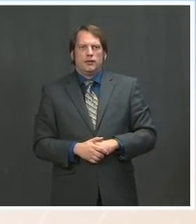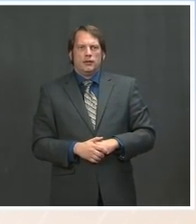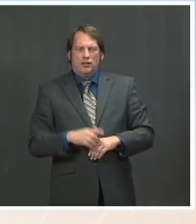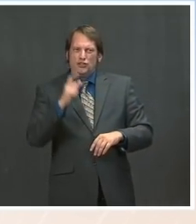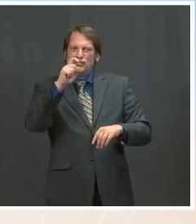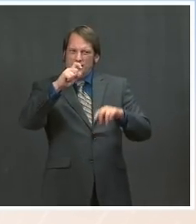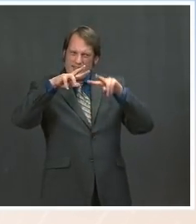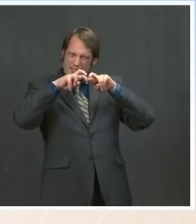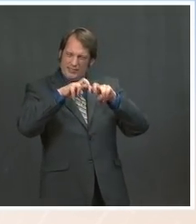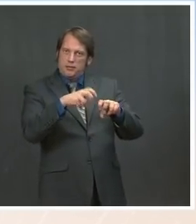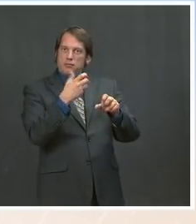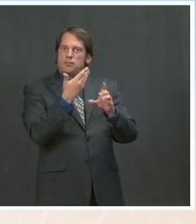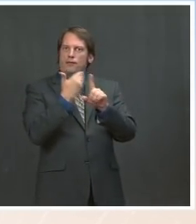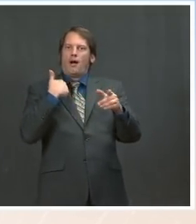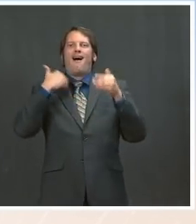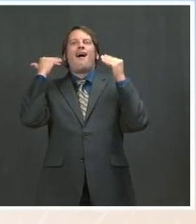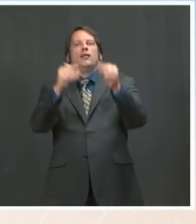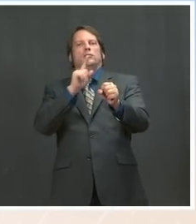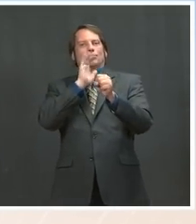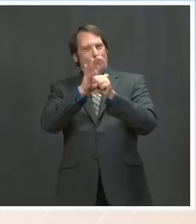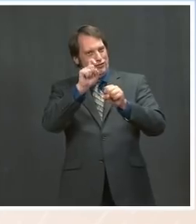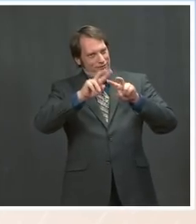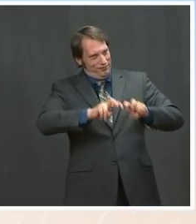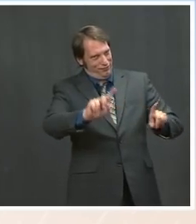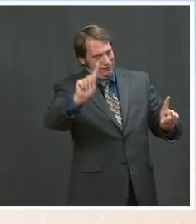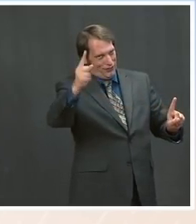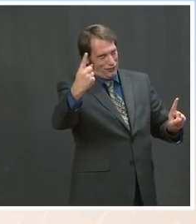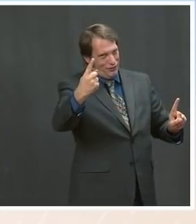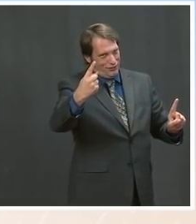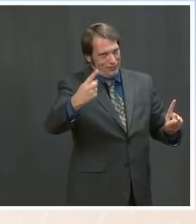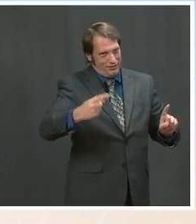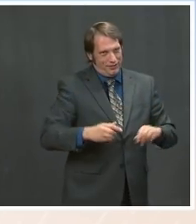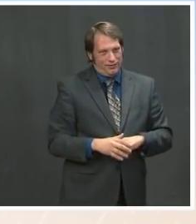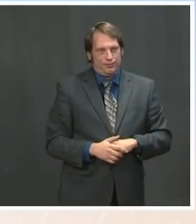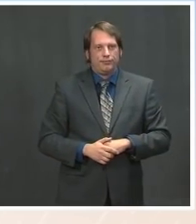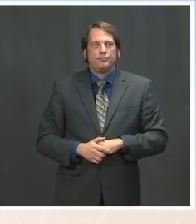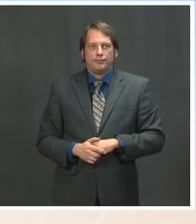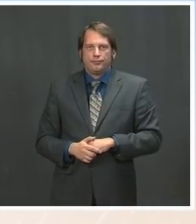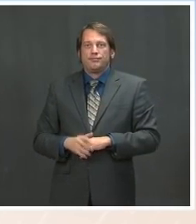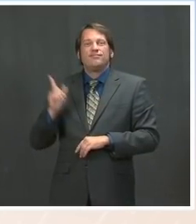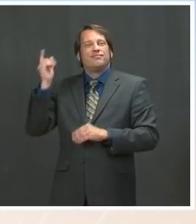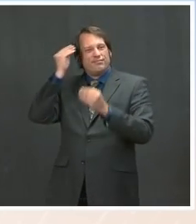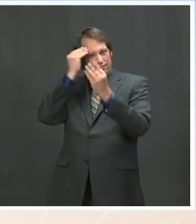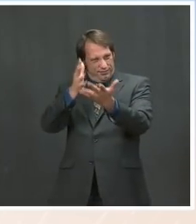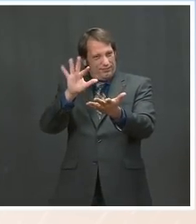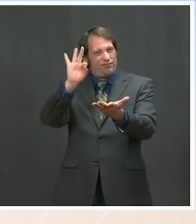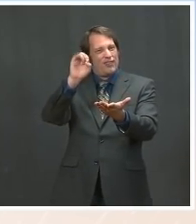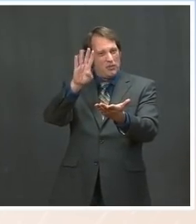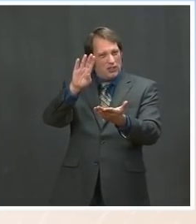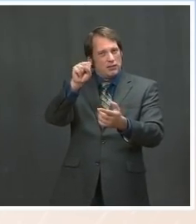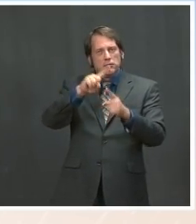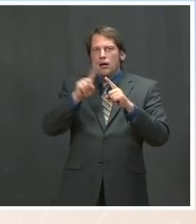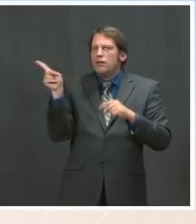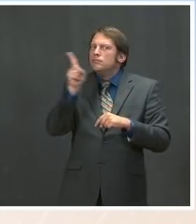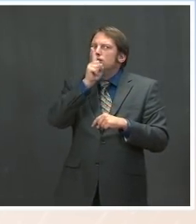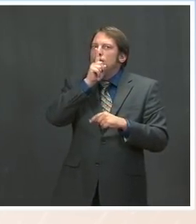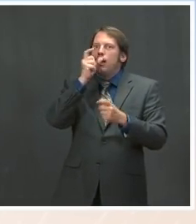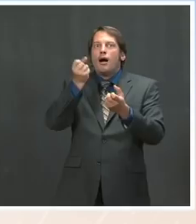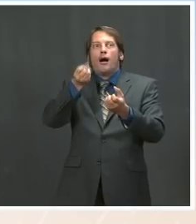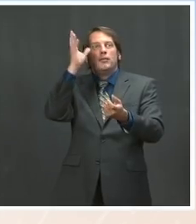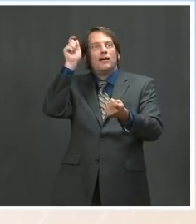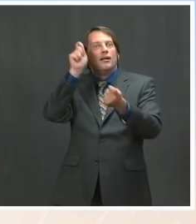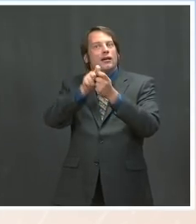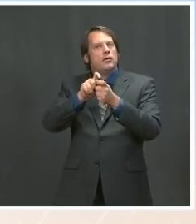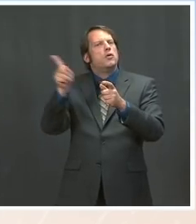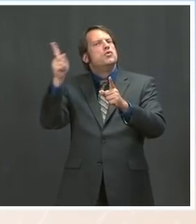in early February, and he felt it was important to send the message to the world, which remains his view, that we are now a country, again, that is going to